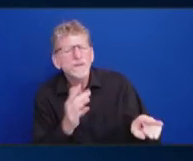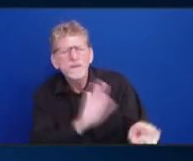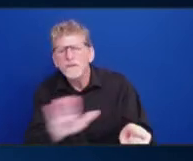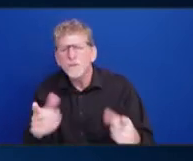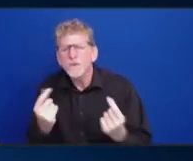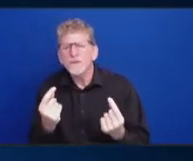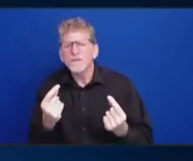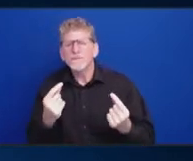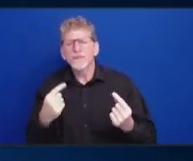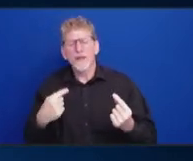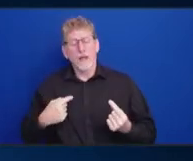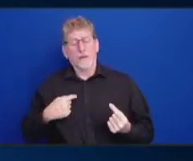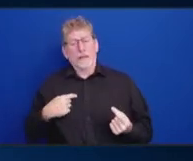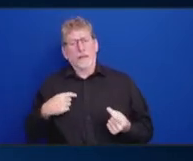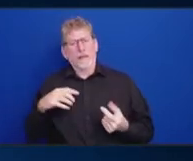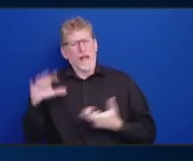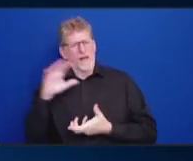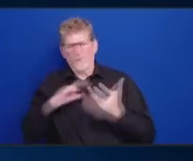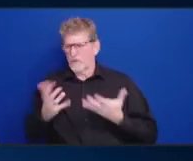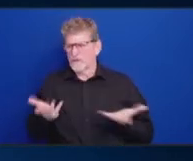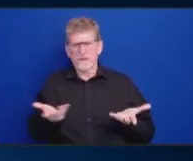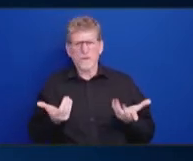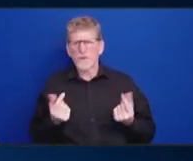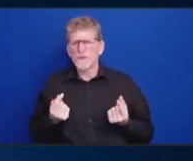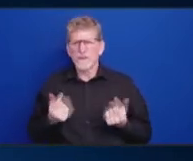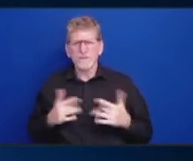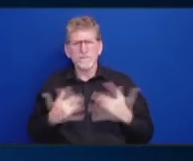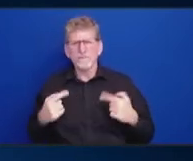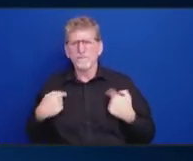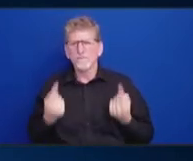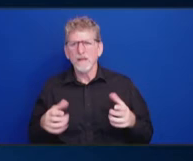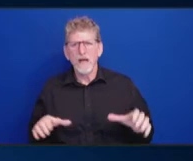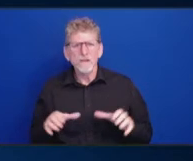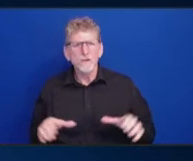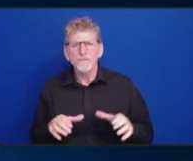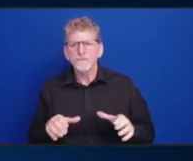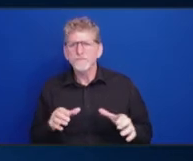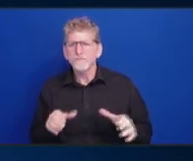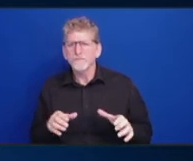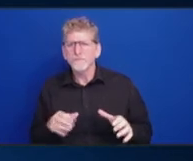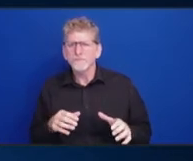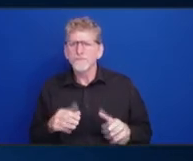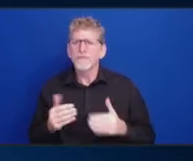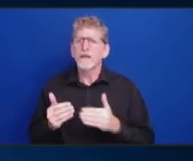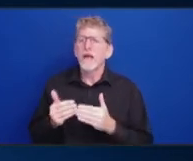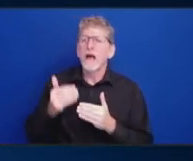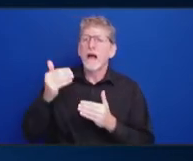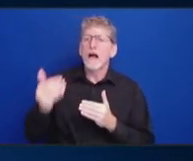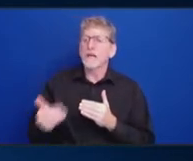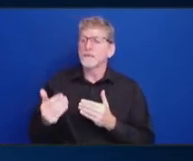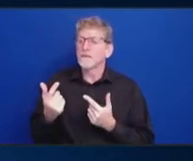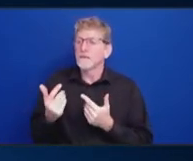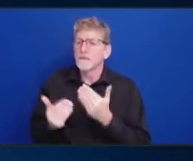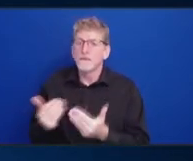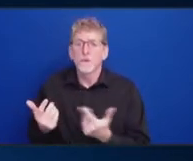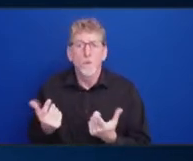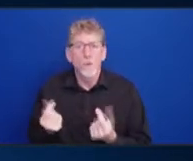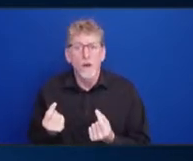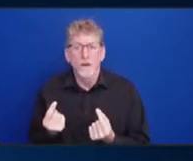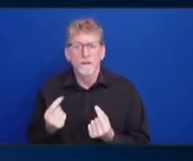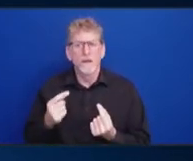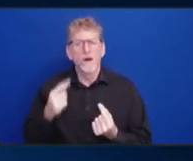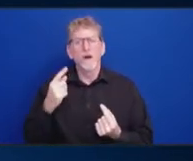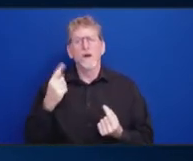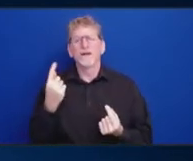about the next steps moving forward. Is there something that we can do